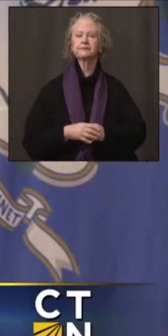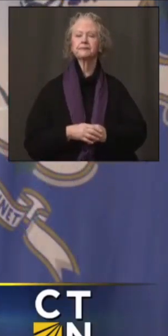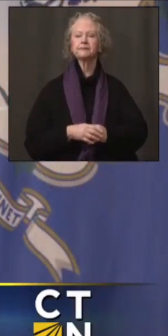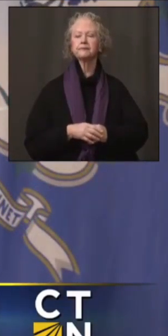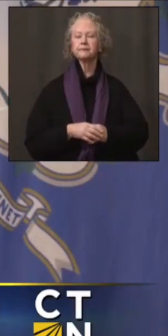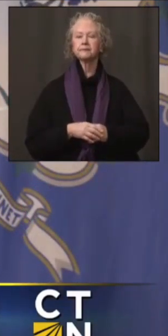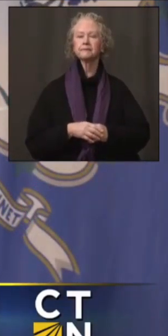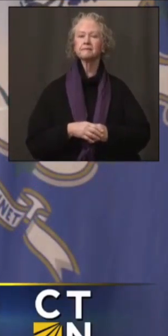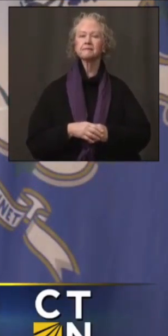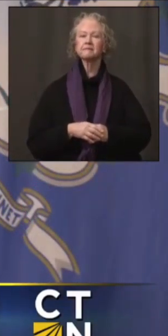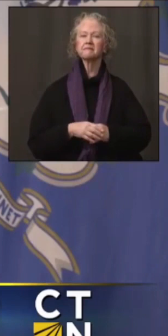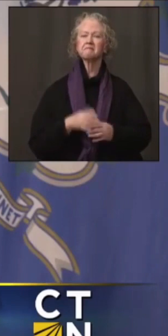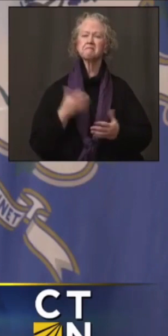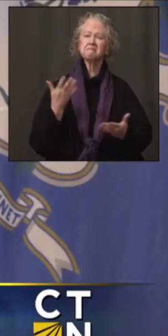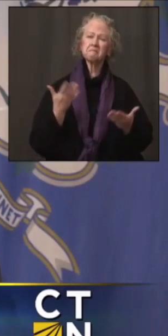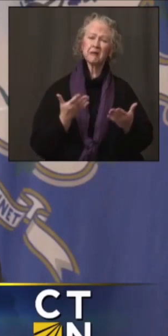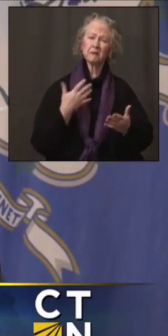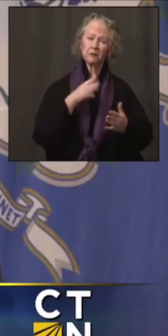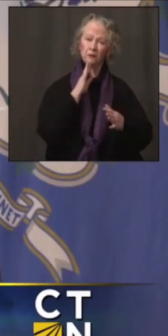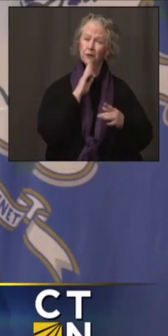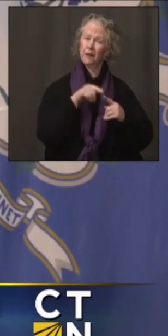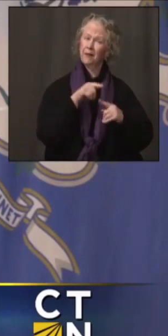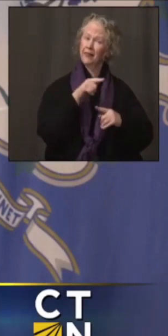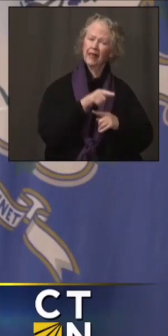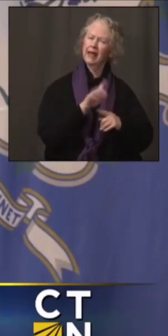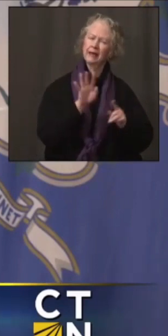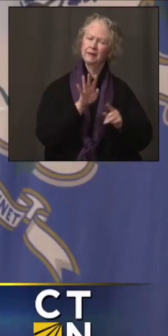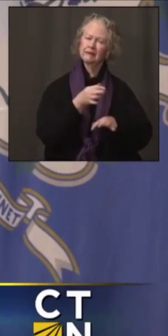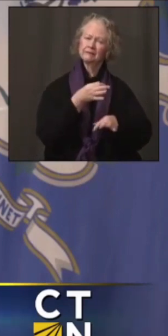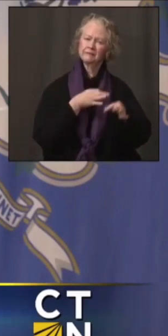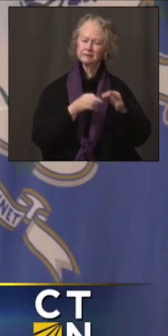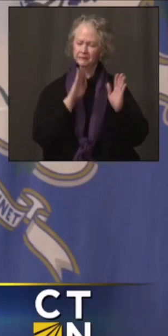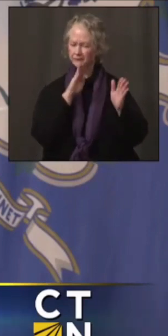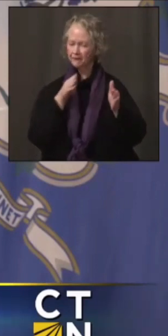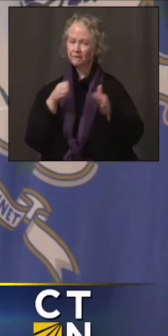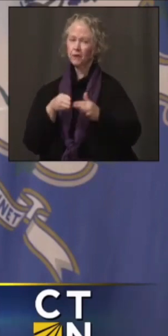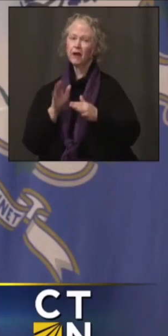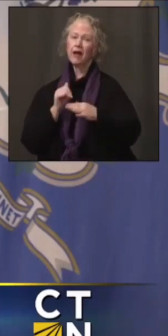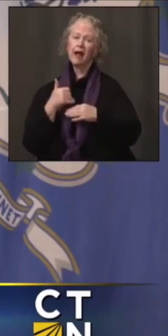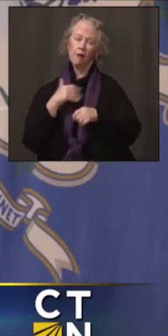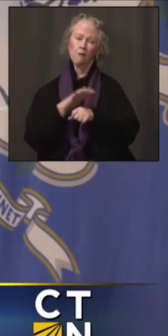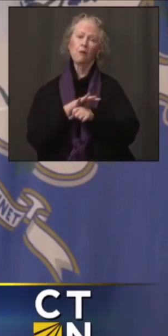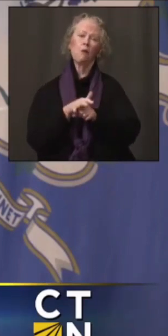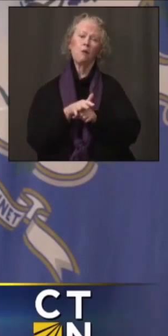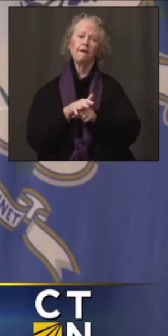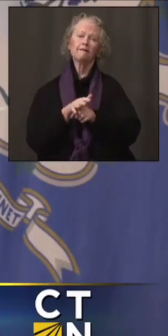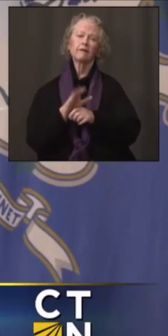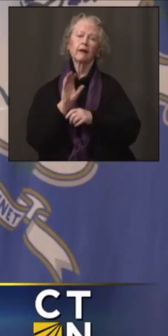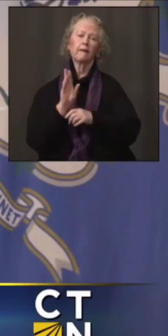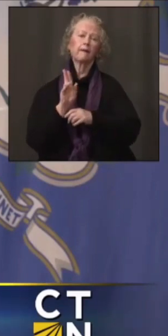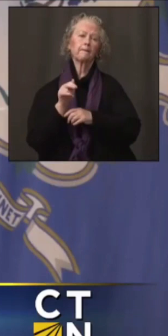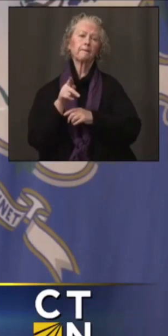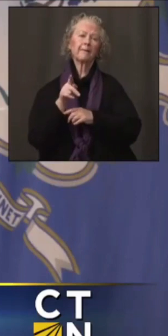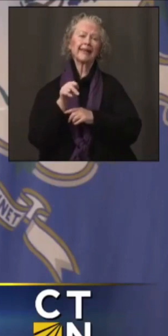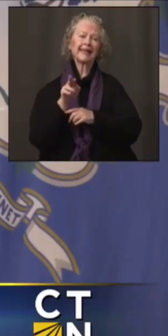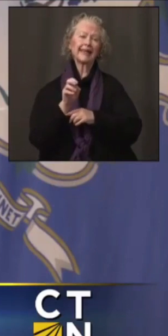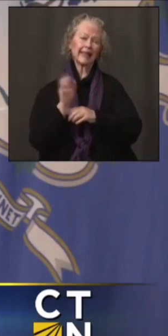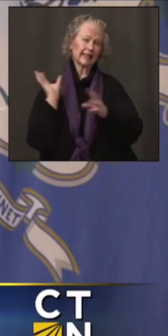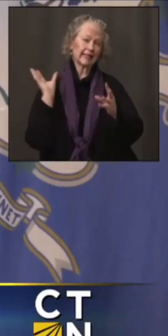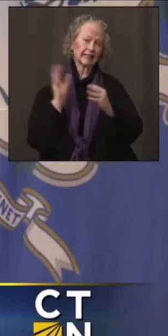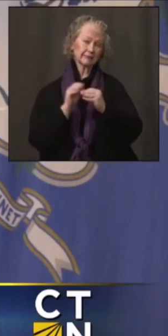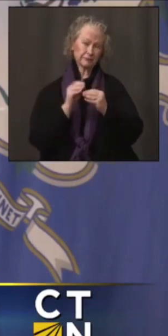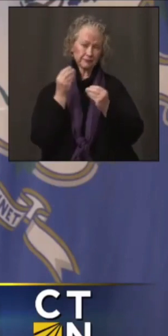We may want to talk about that, but I'd really like to focus on our COVID update first because there's a lot going on there as well.